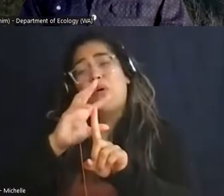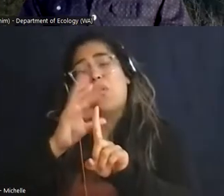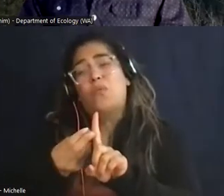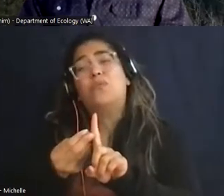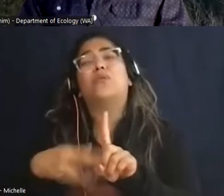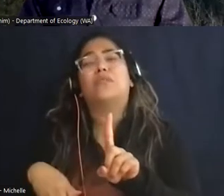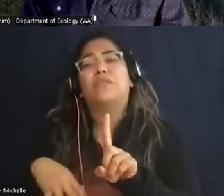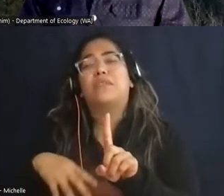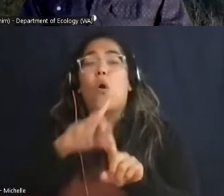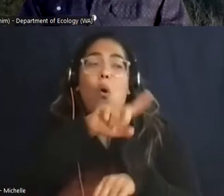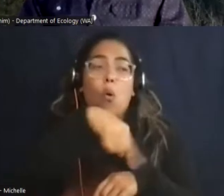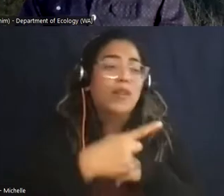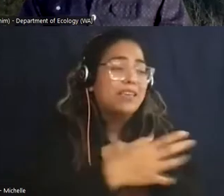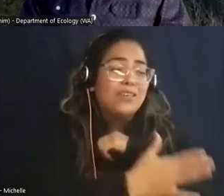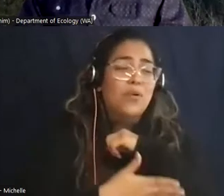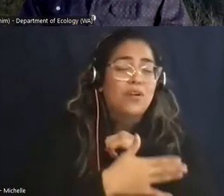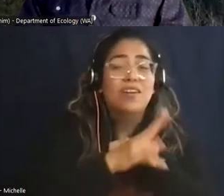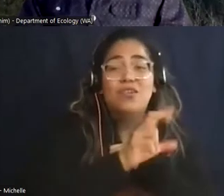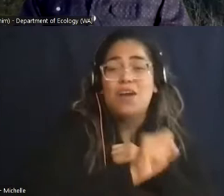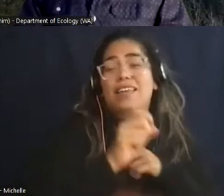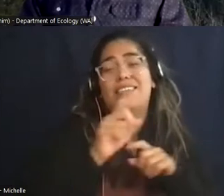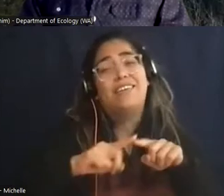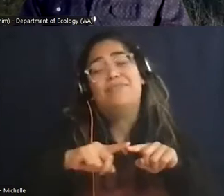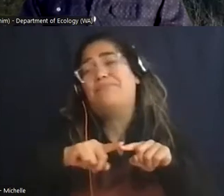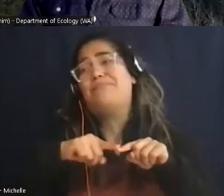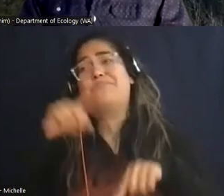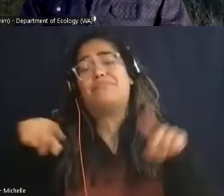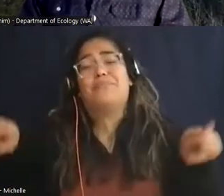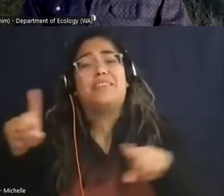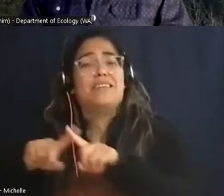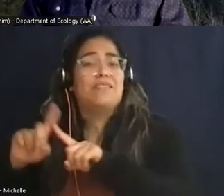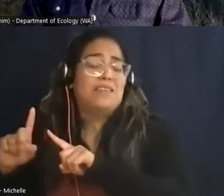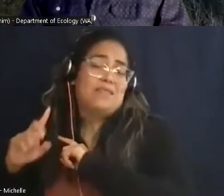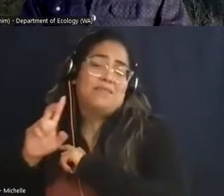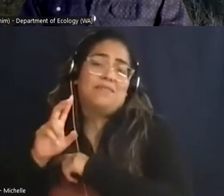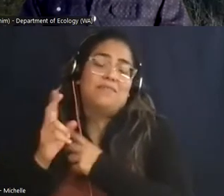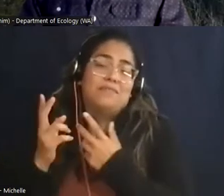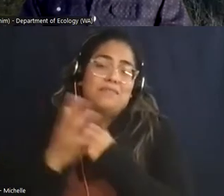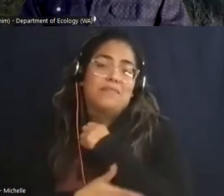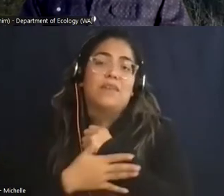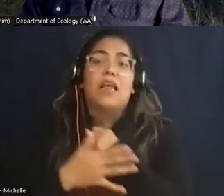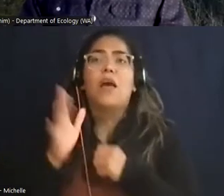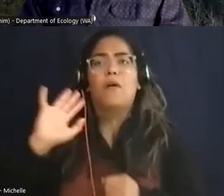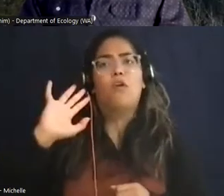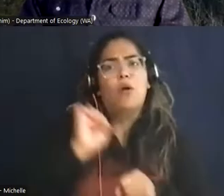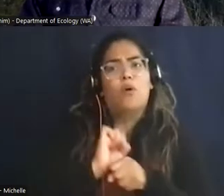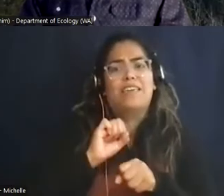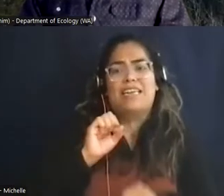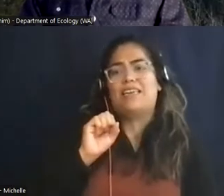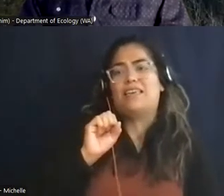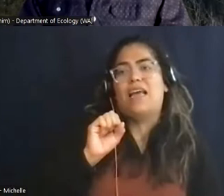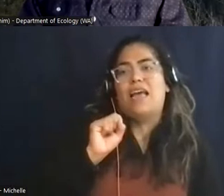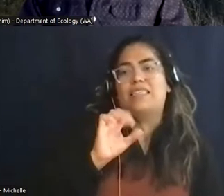states and so that's something that i actually learned when i was an sca member i remember a particular talk